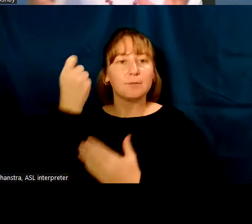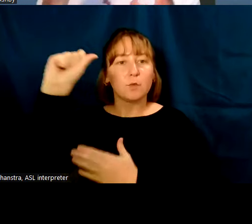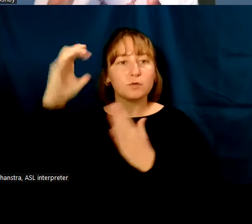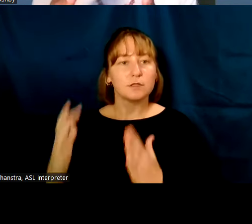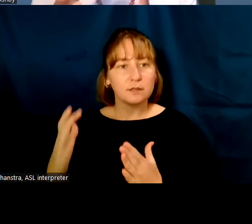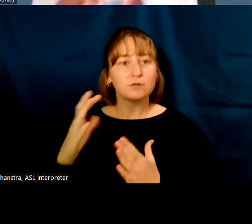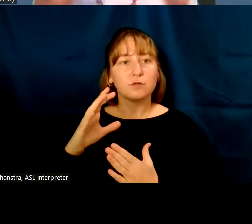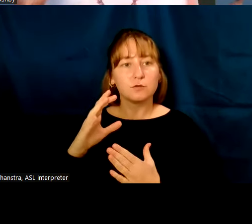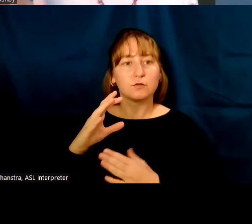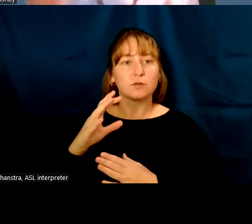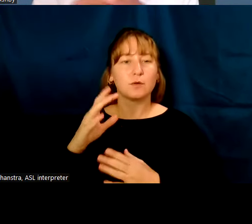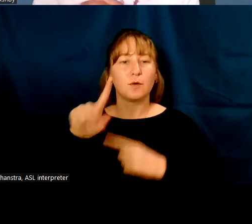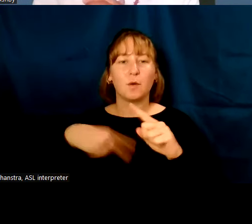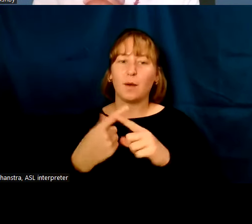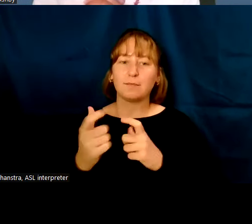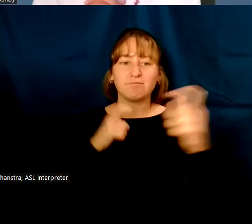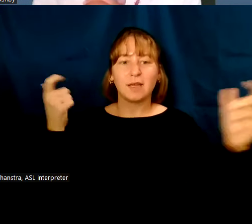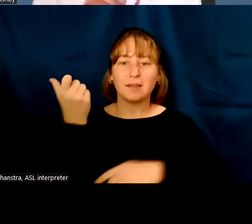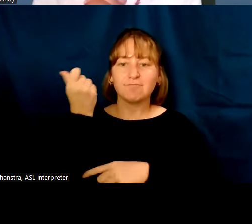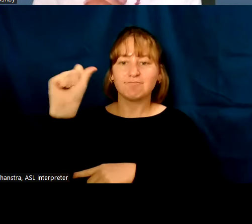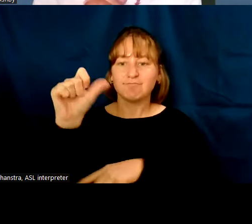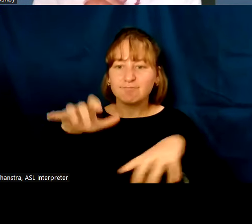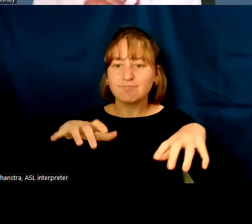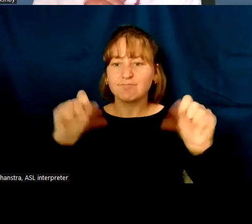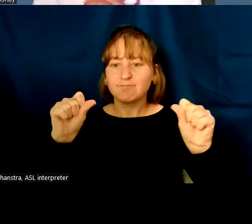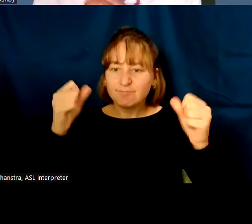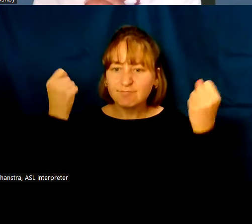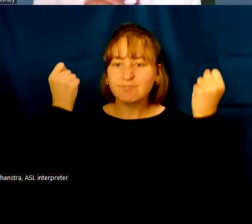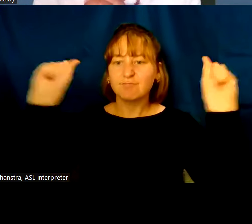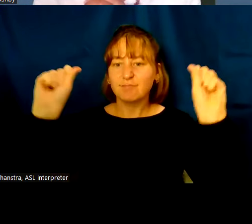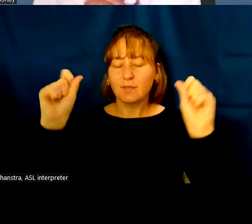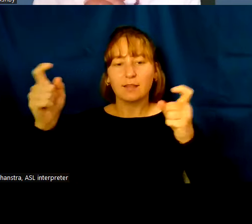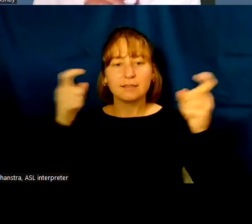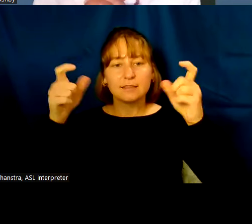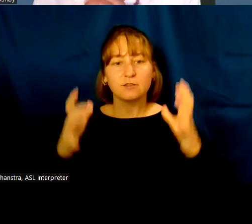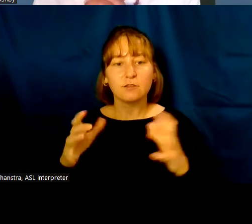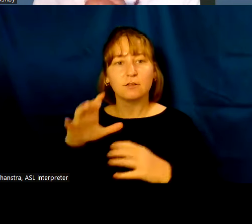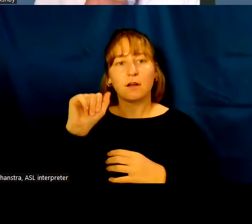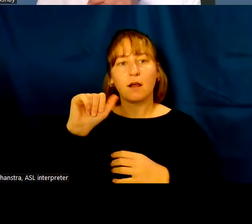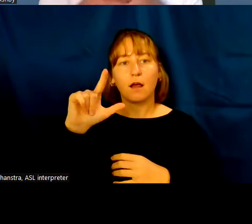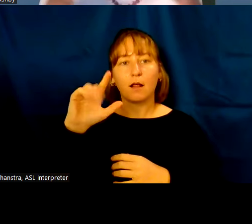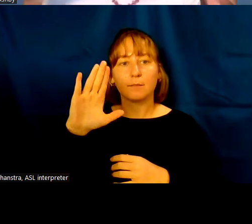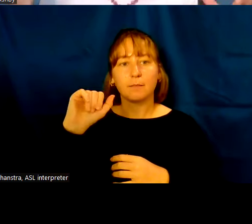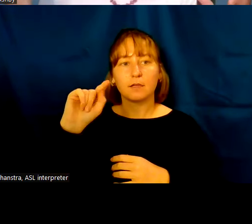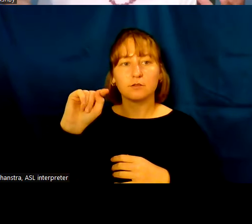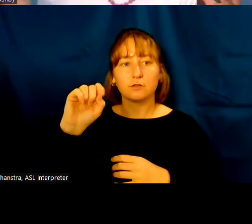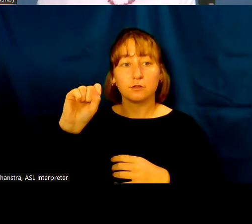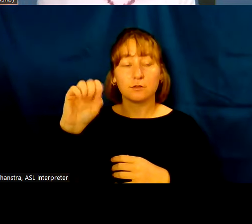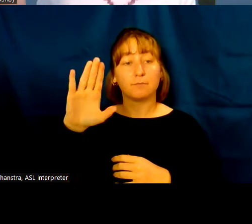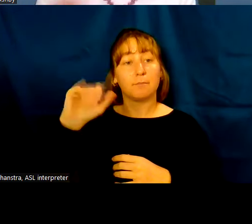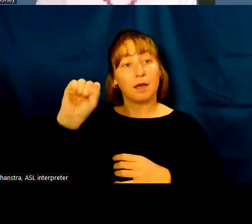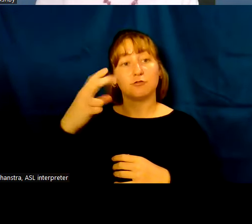mass protest movement overthrew the dictatorship of al-Bashir. And there was a brief